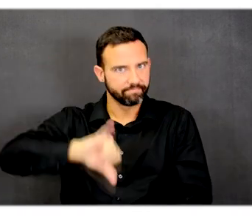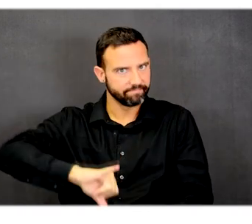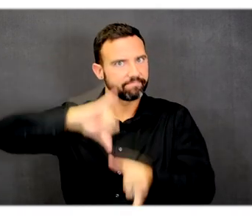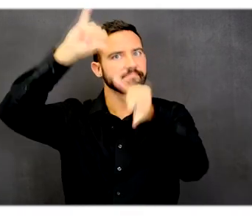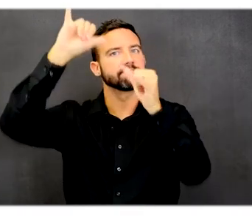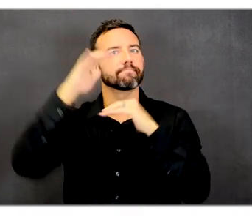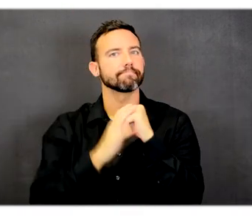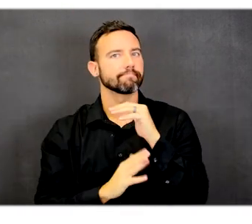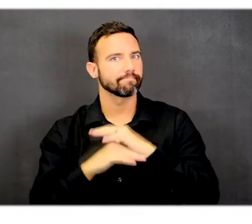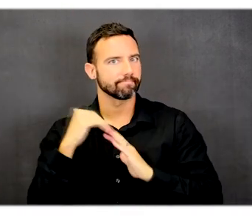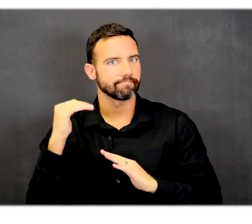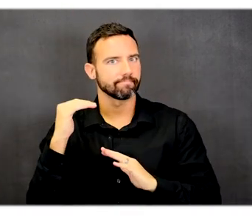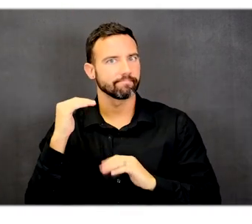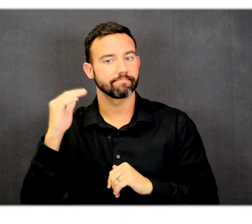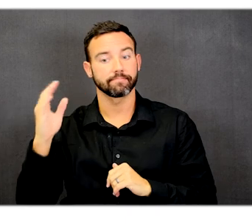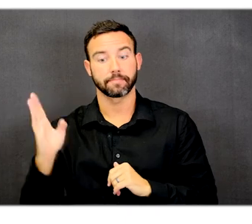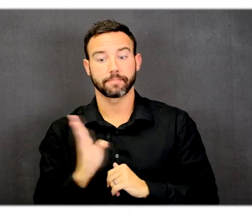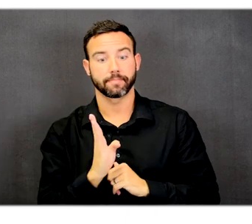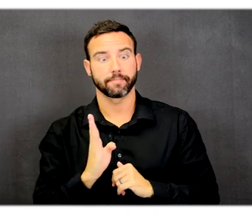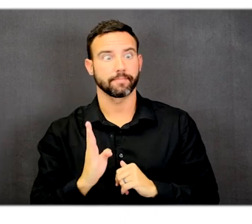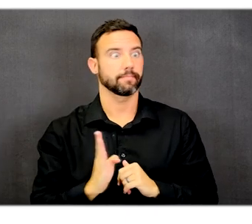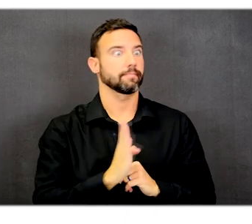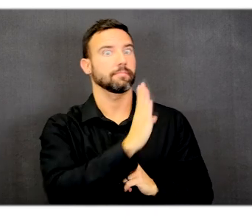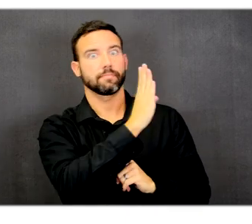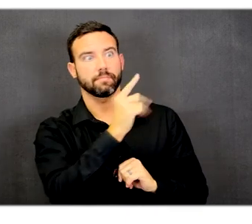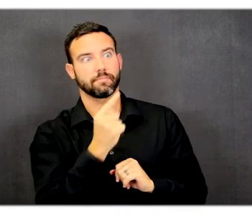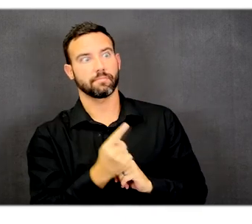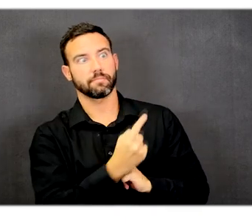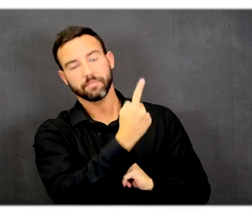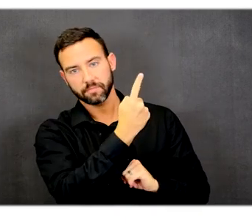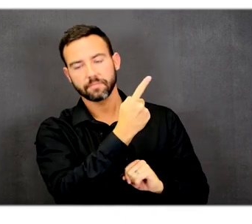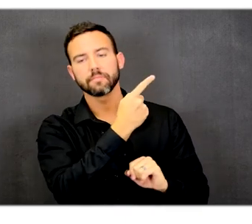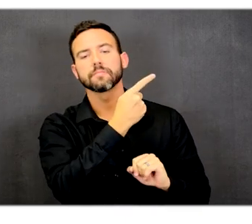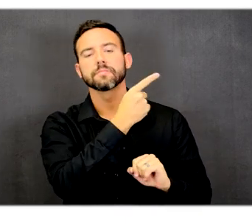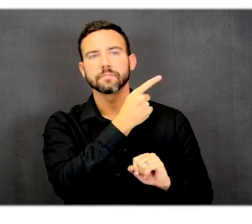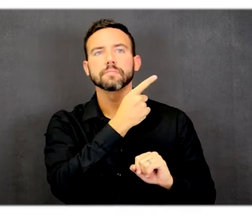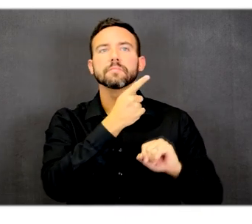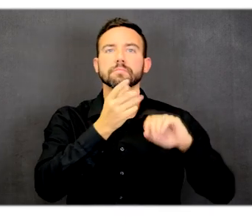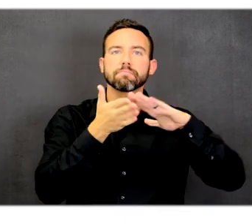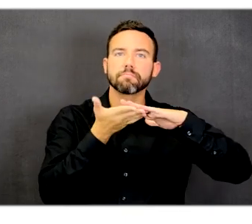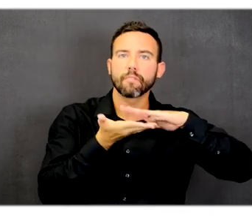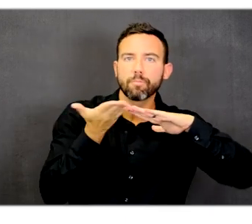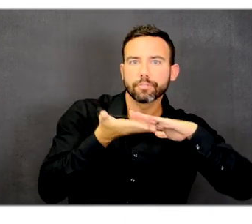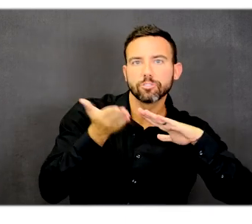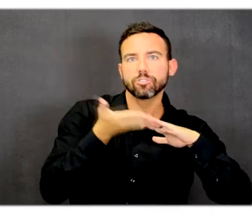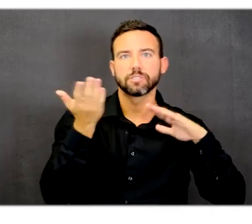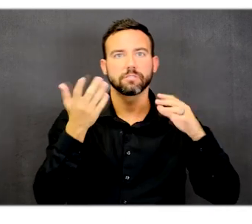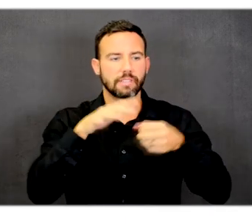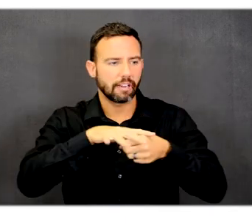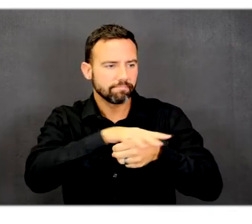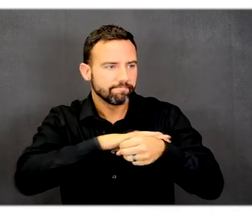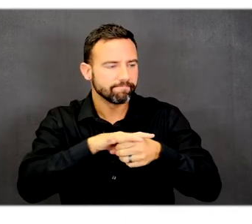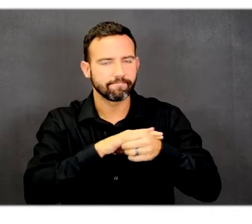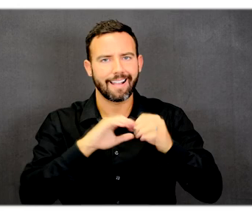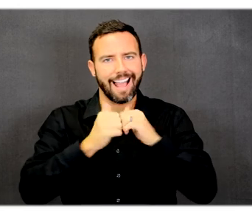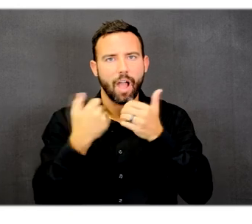Then at the 10 o'clock position, there is an Innovation in Operations and Regional Priority.